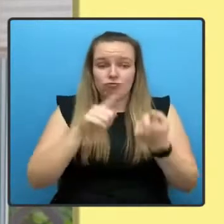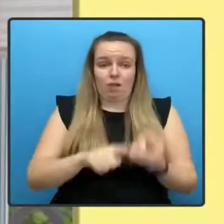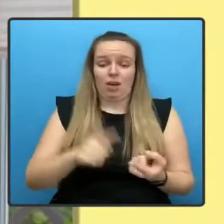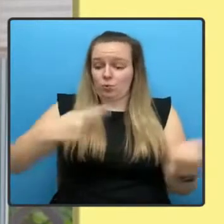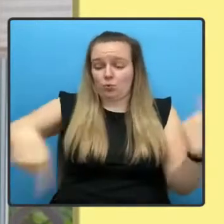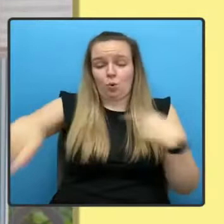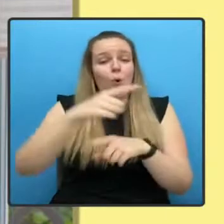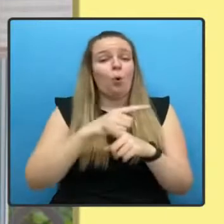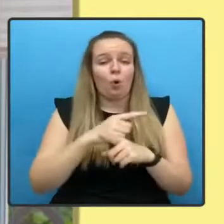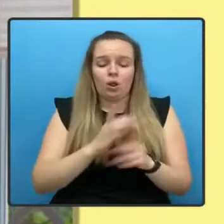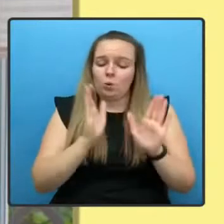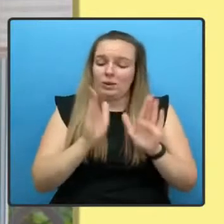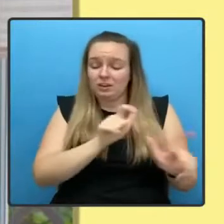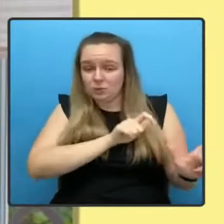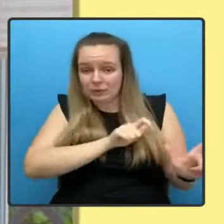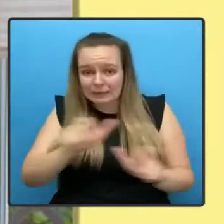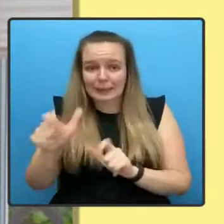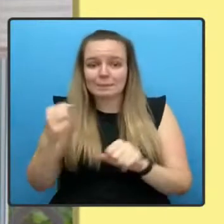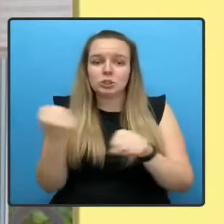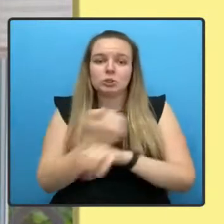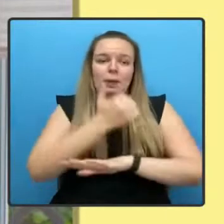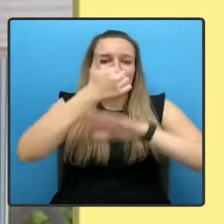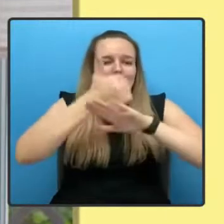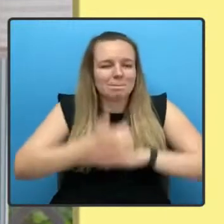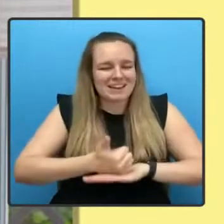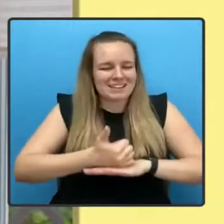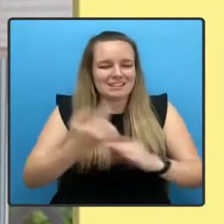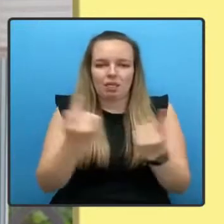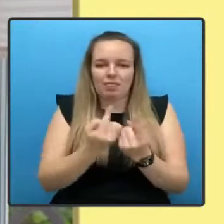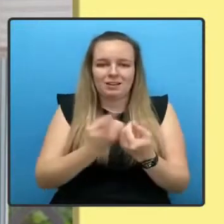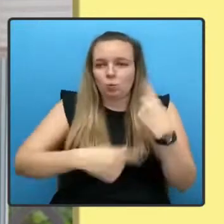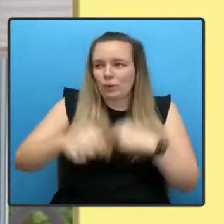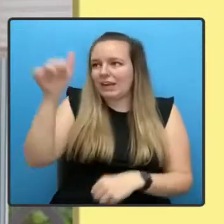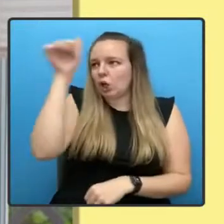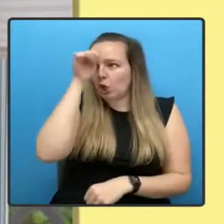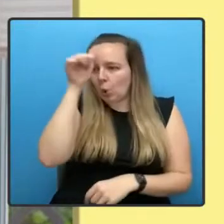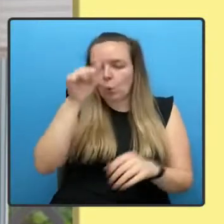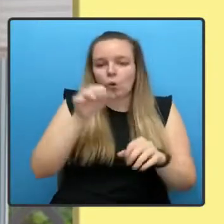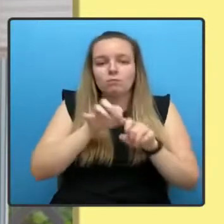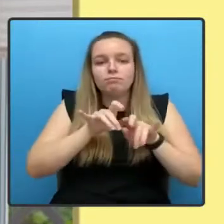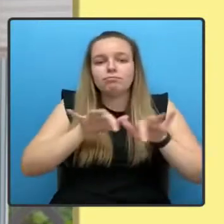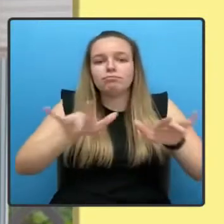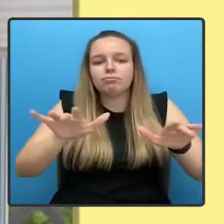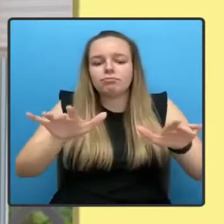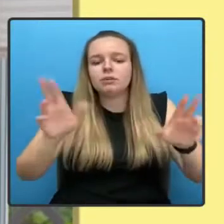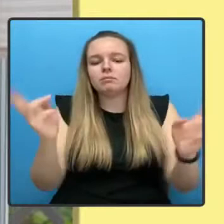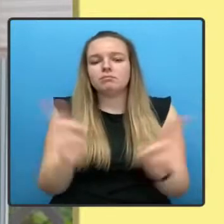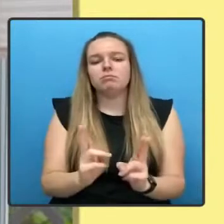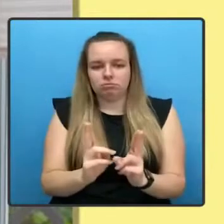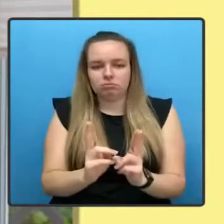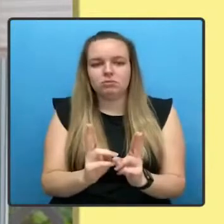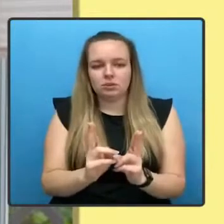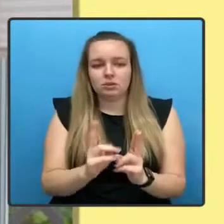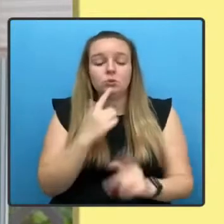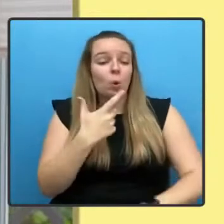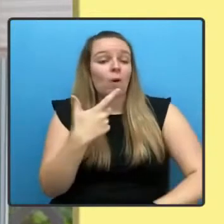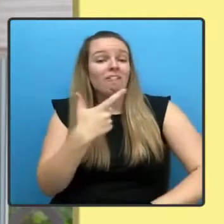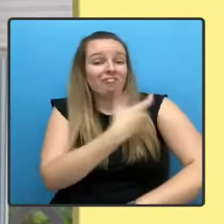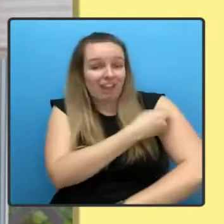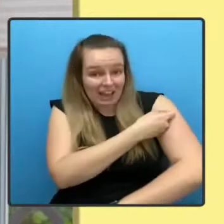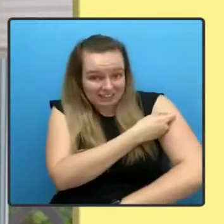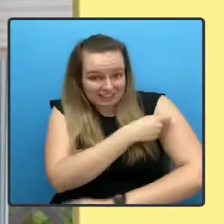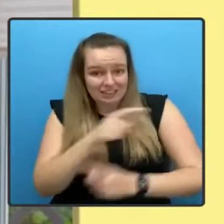the basic things that we know reduce the spread. So as well as getting vaccinated, please keep wearing your face